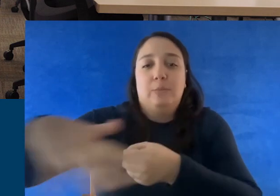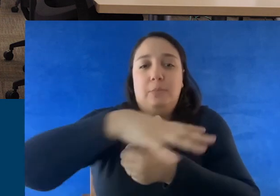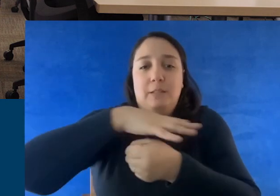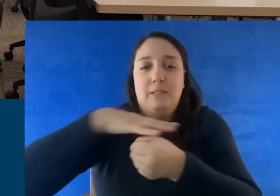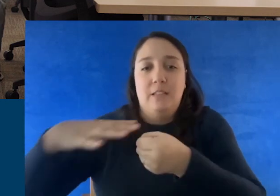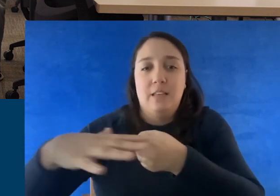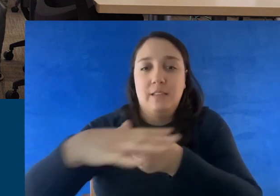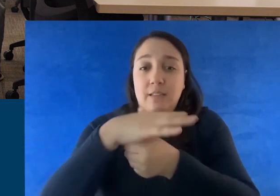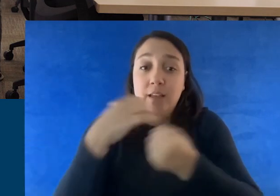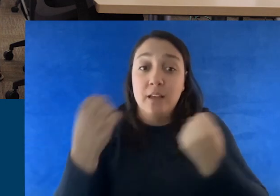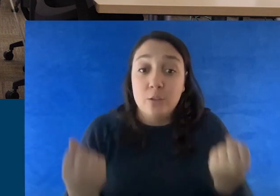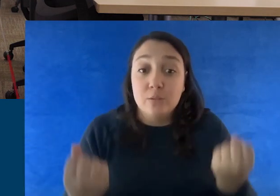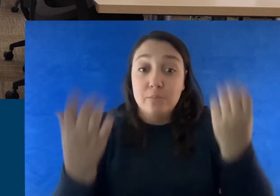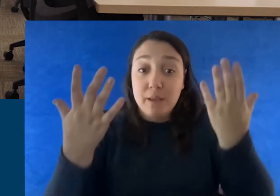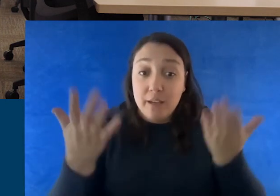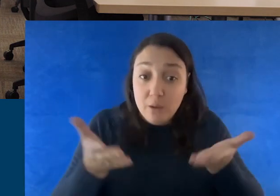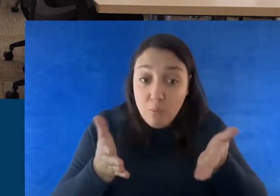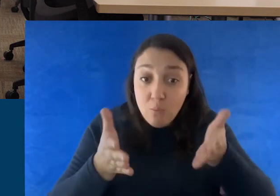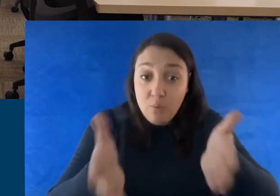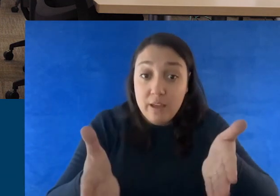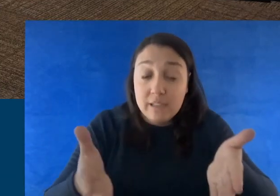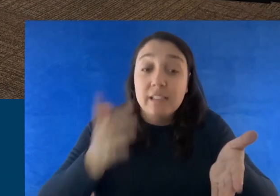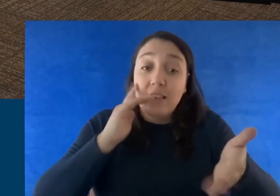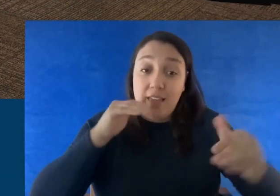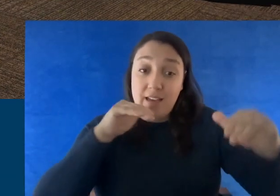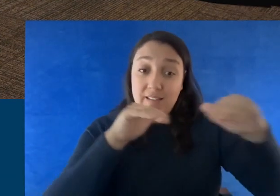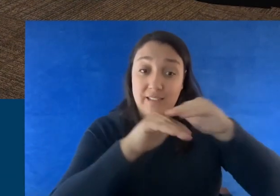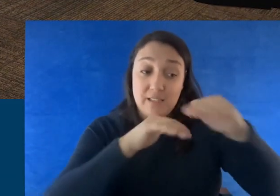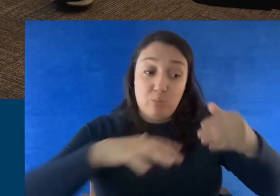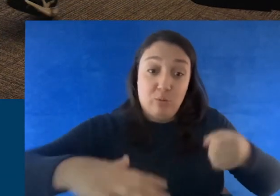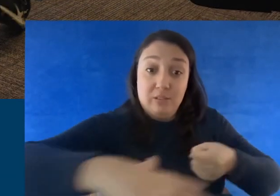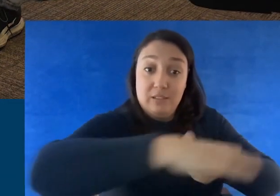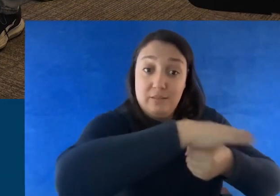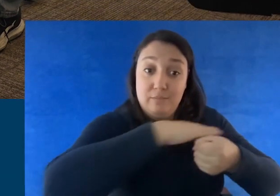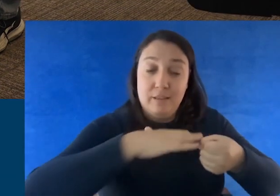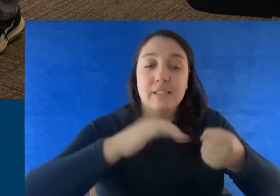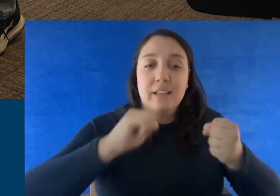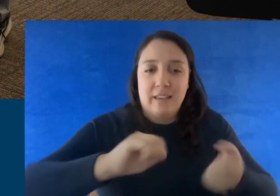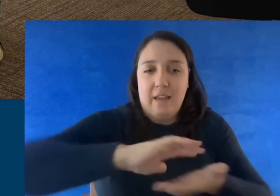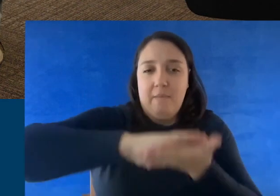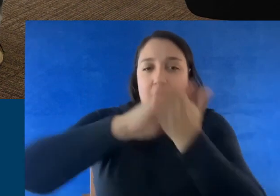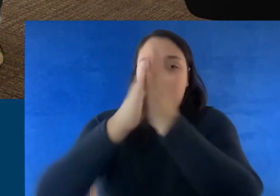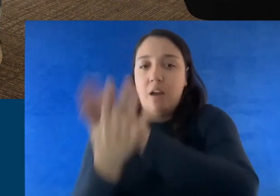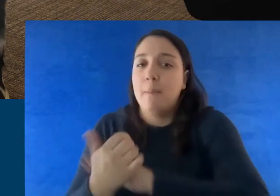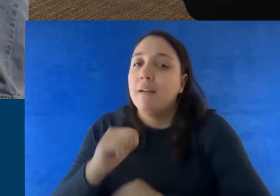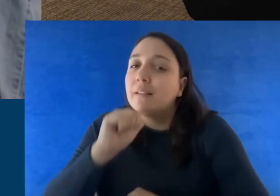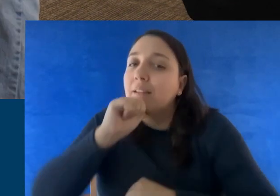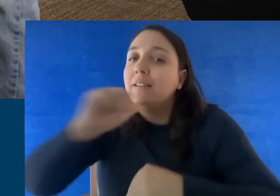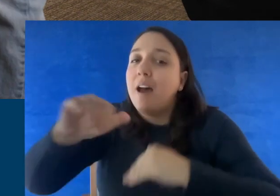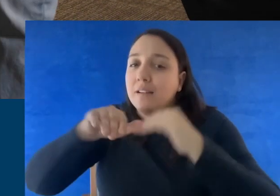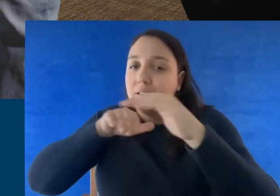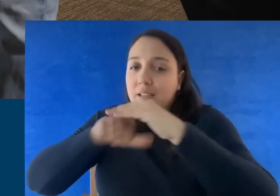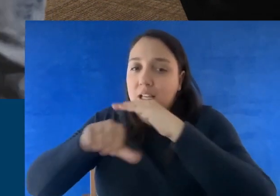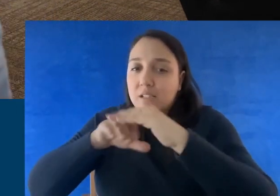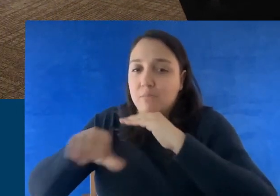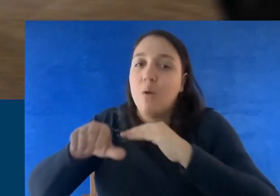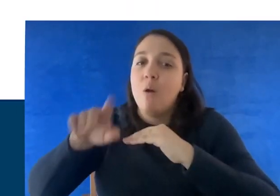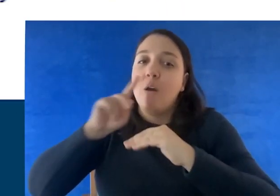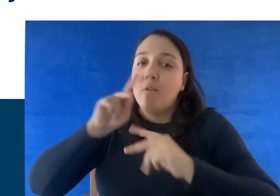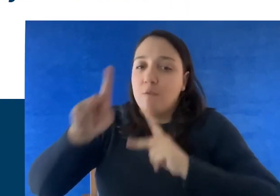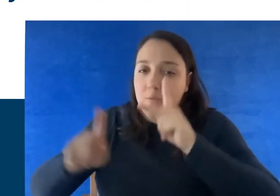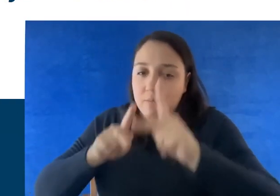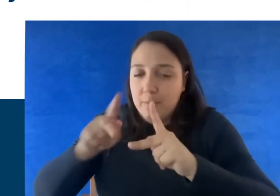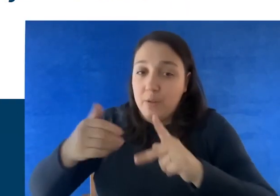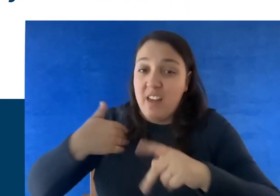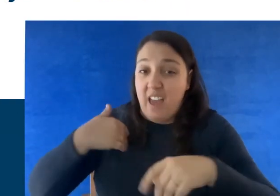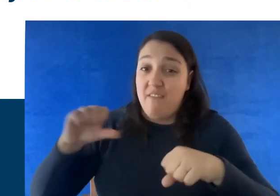ways that an accessible space can still be inaccessible to people with access and functional needs. The man navigates an office